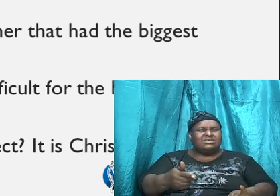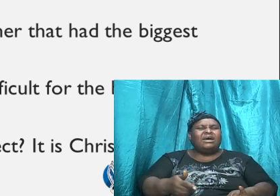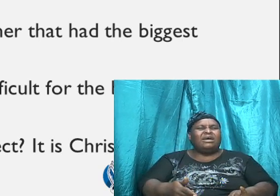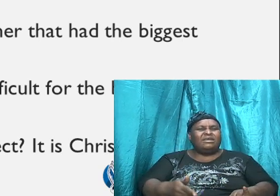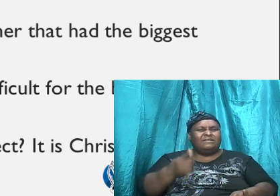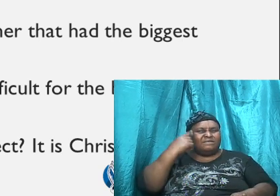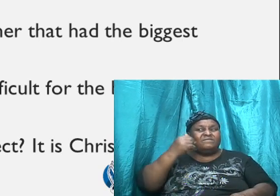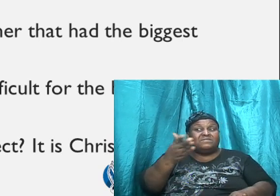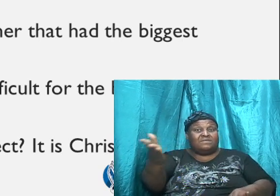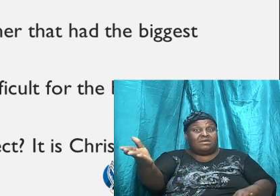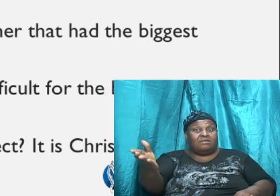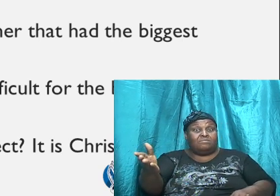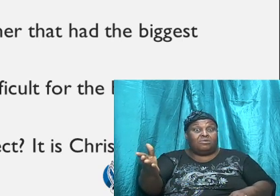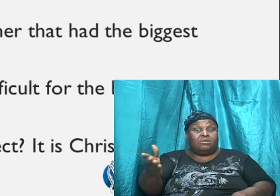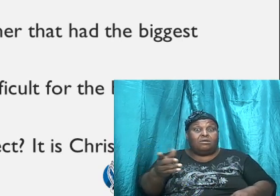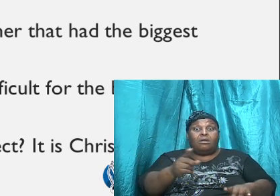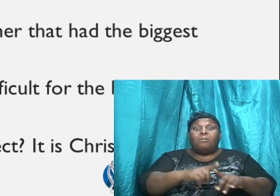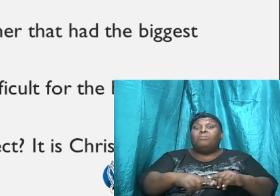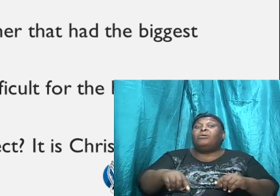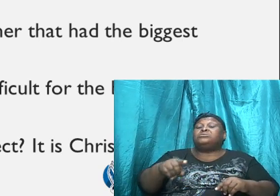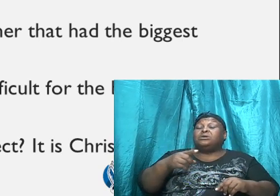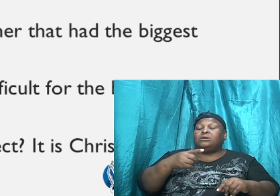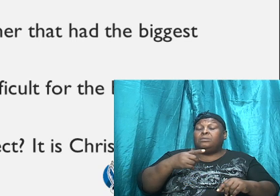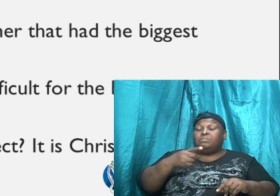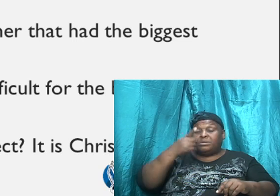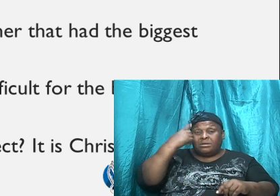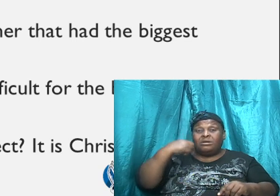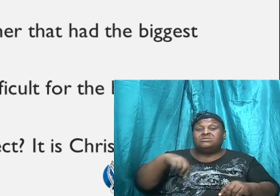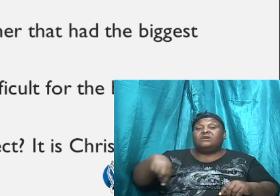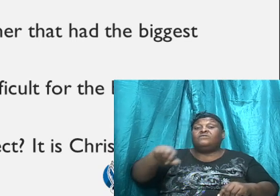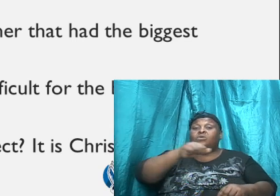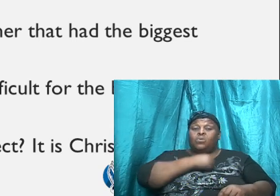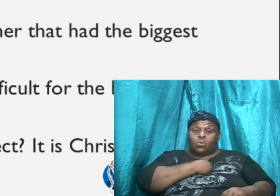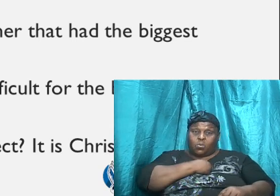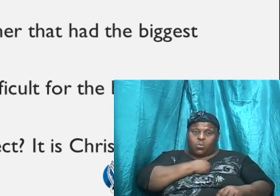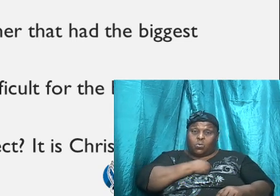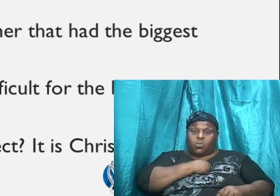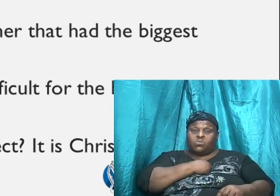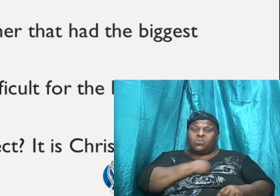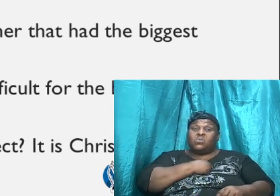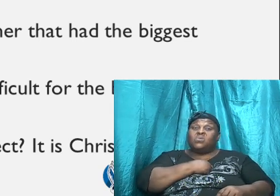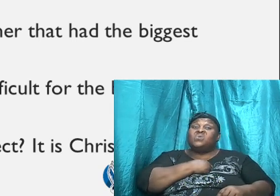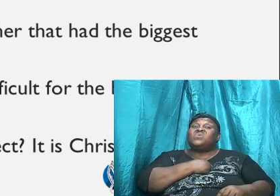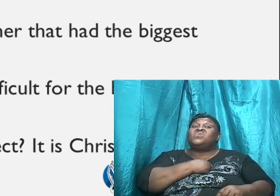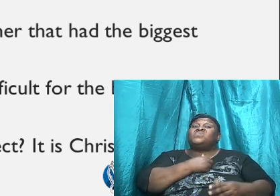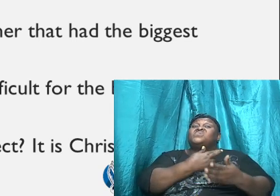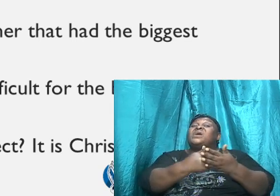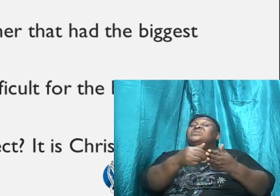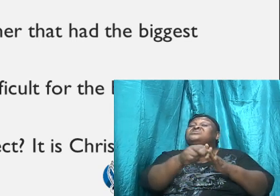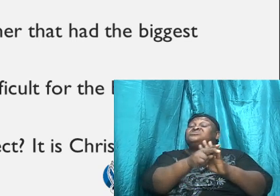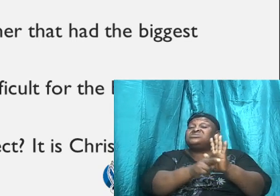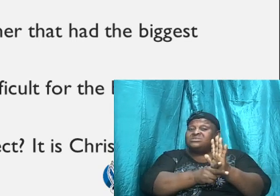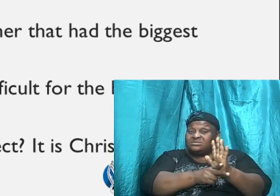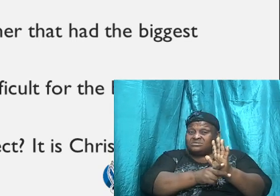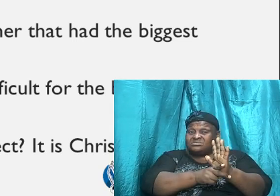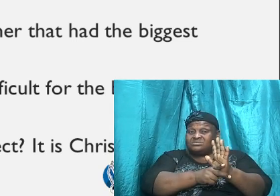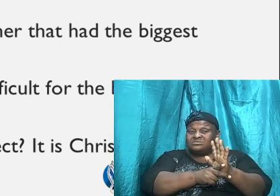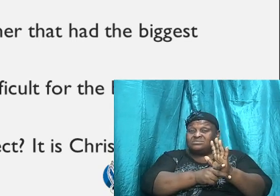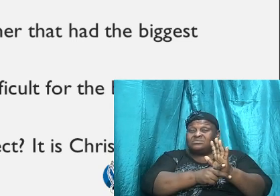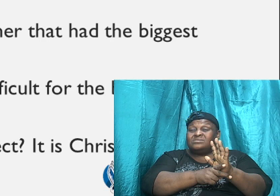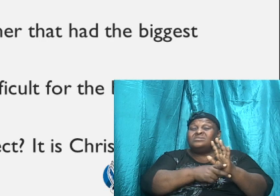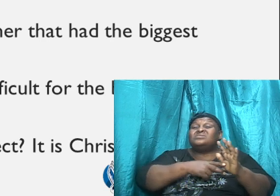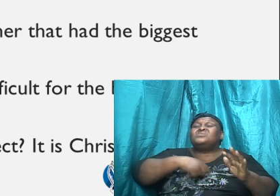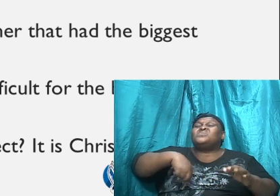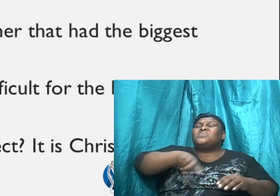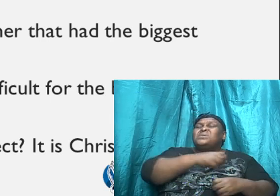hard time because of our own self-righteousness, that we make it, as it were, difficult to